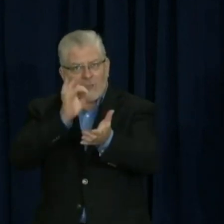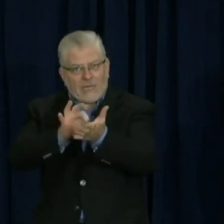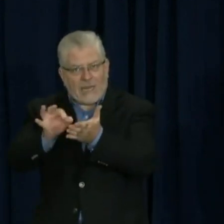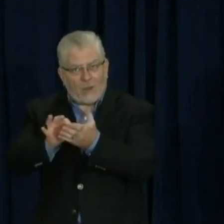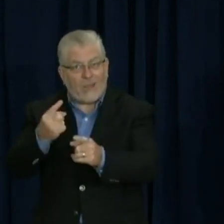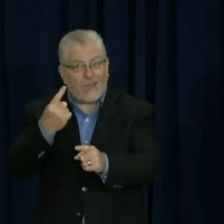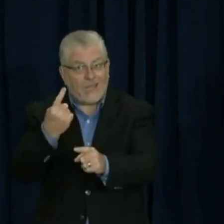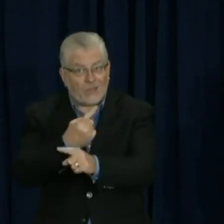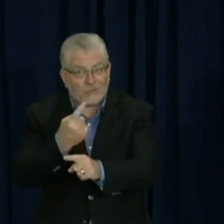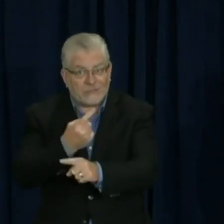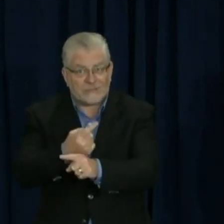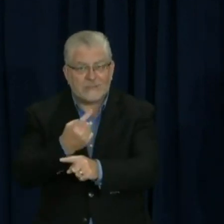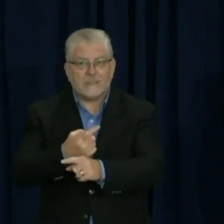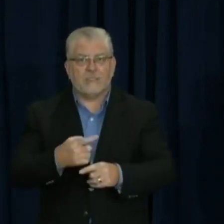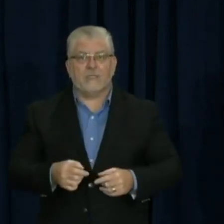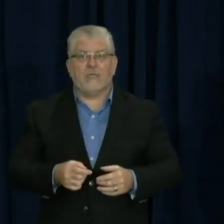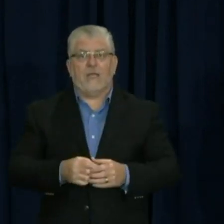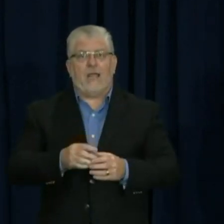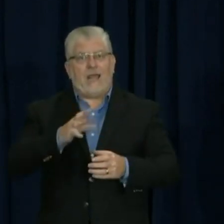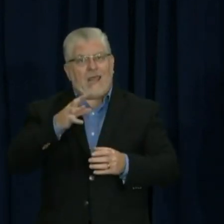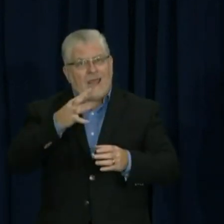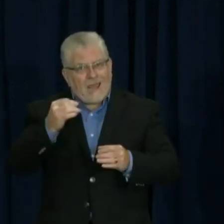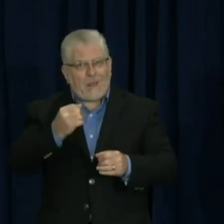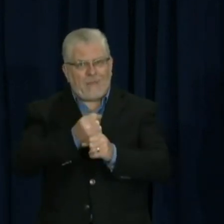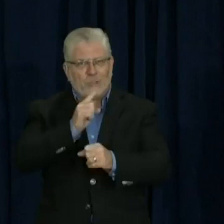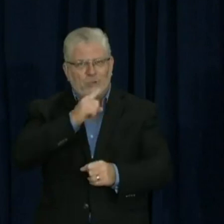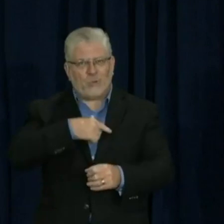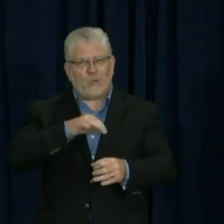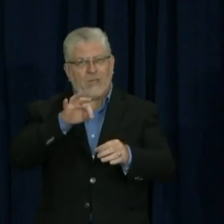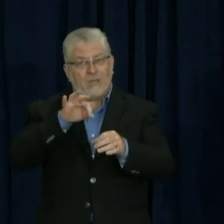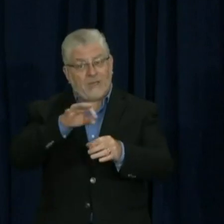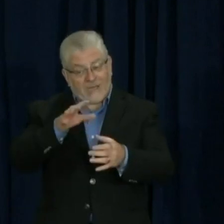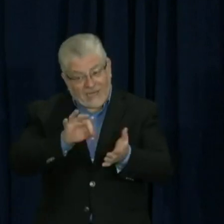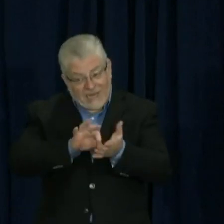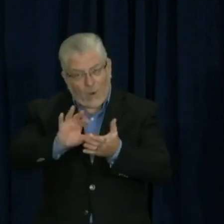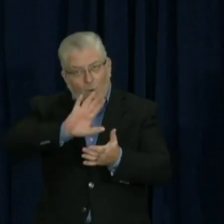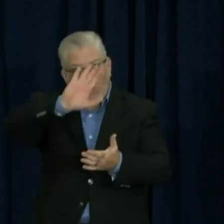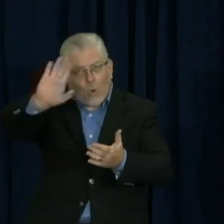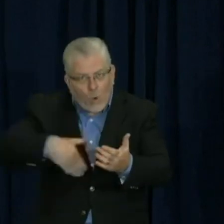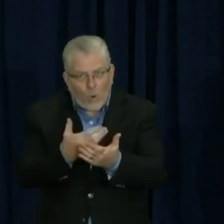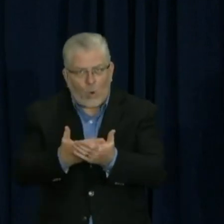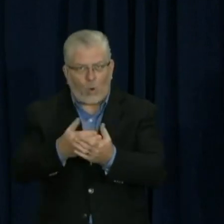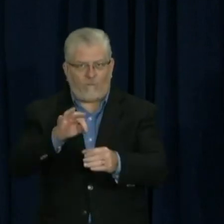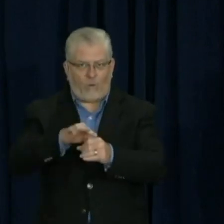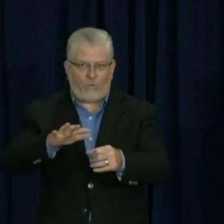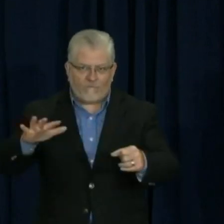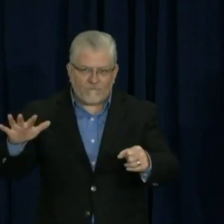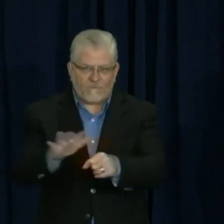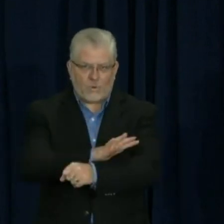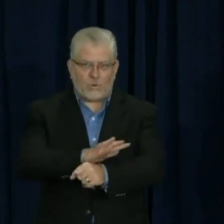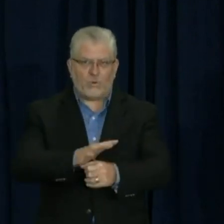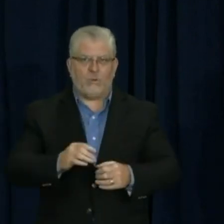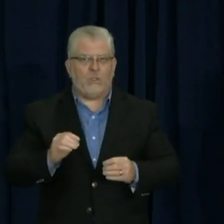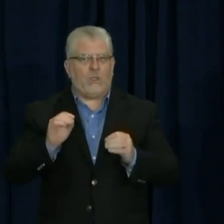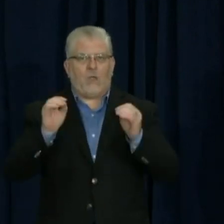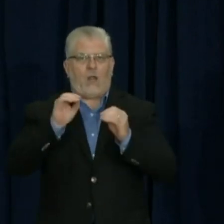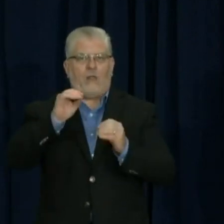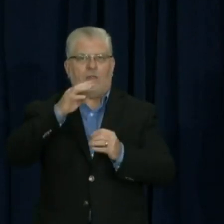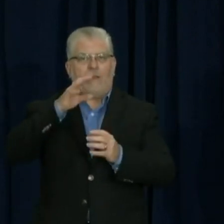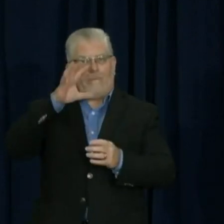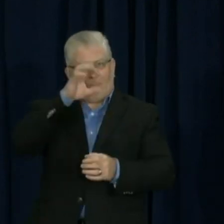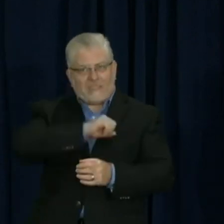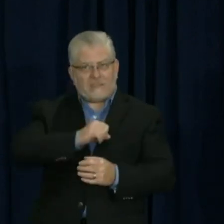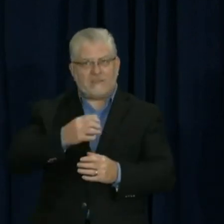will be counted fully. The delay that we're seeing is a sign that the system is – this is a new system. It went into